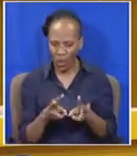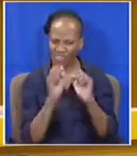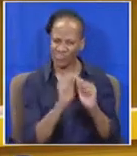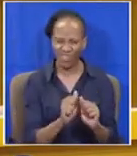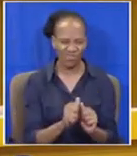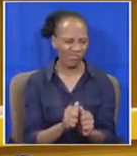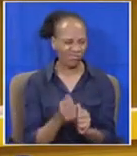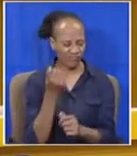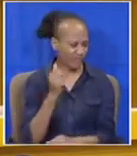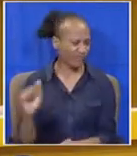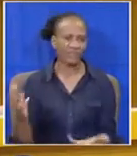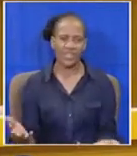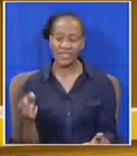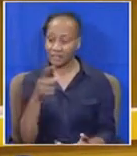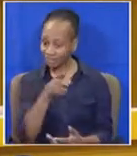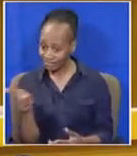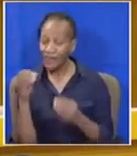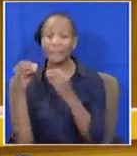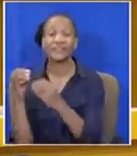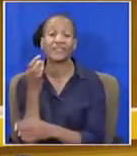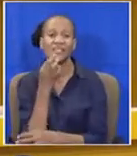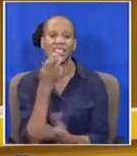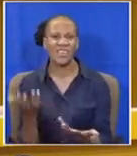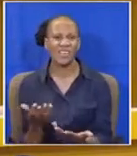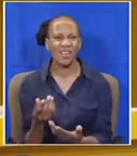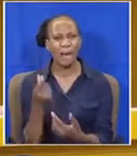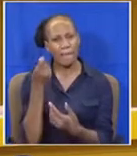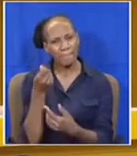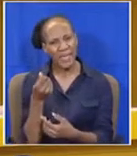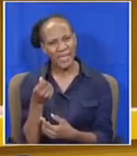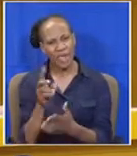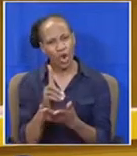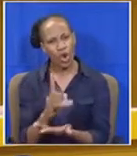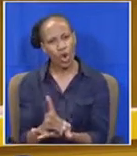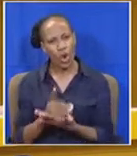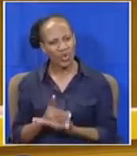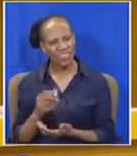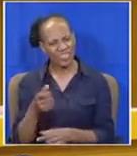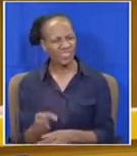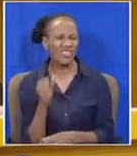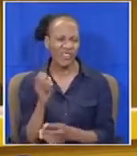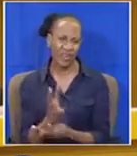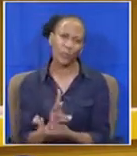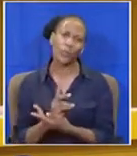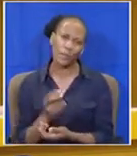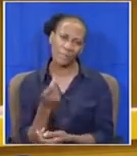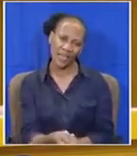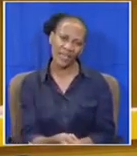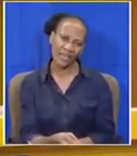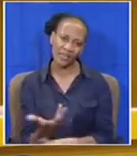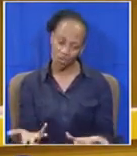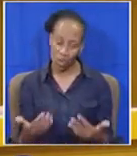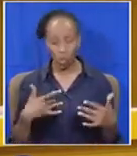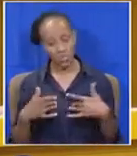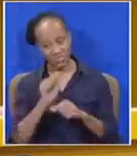In that they find it difficult to afford the repayment of loans. In addressing this consent,